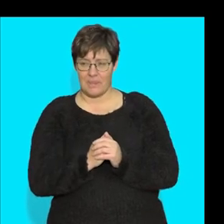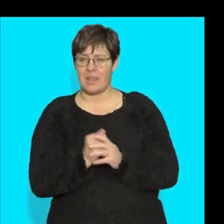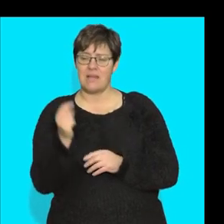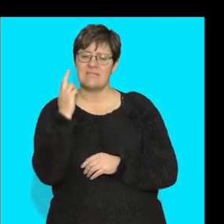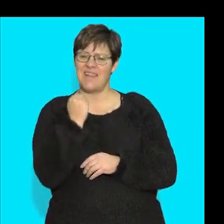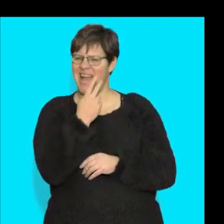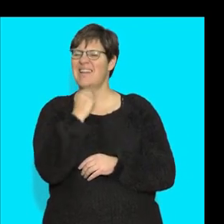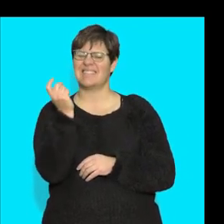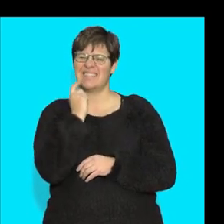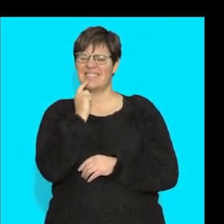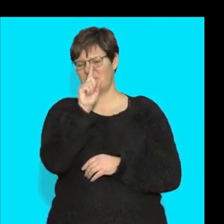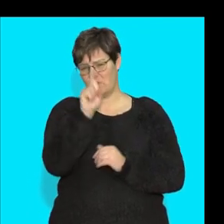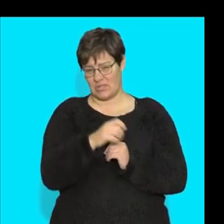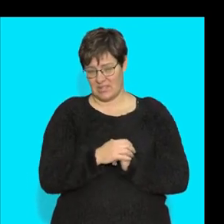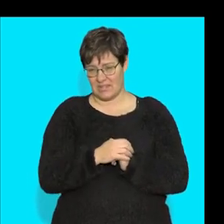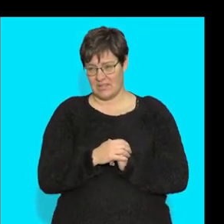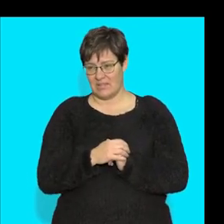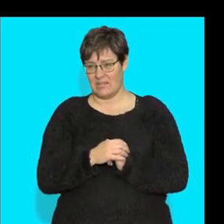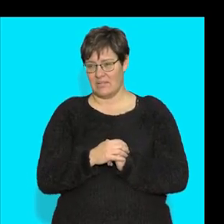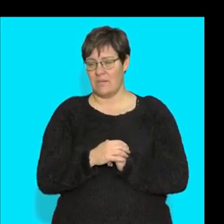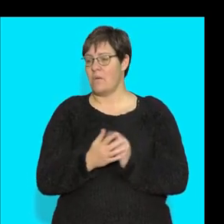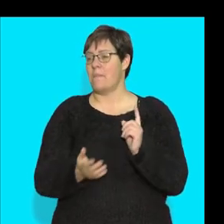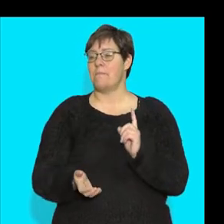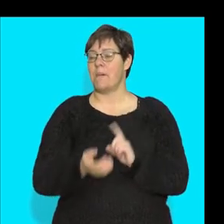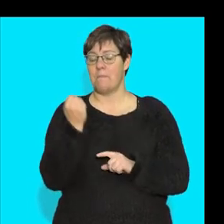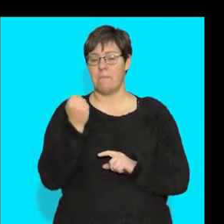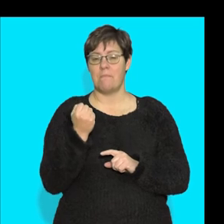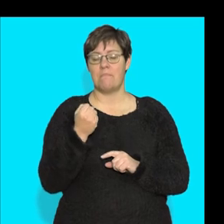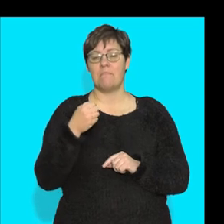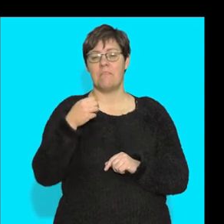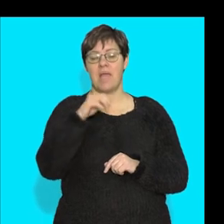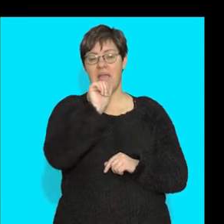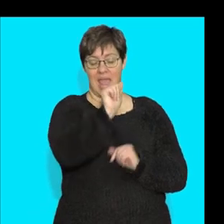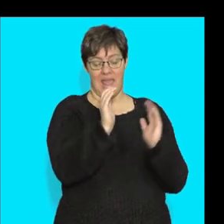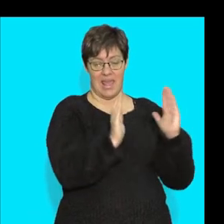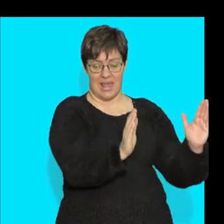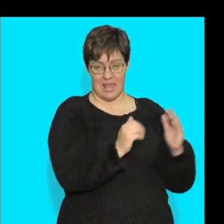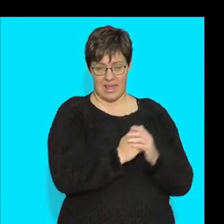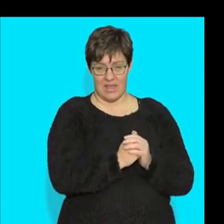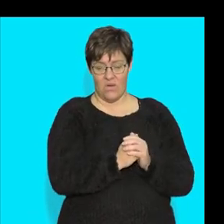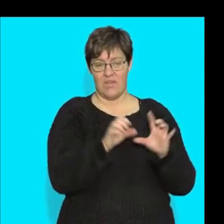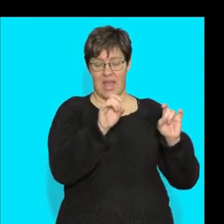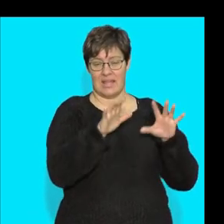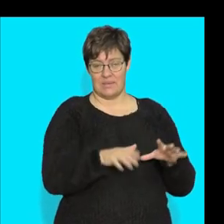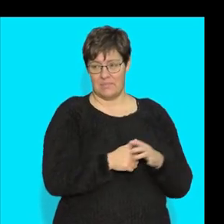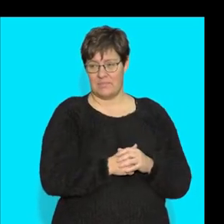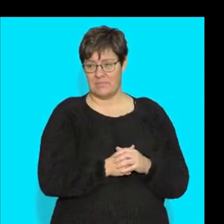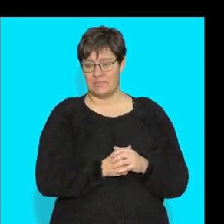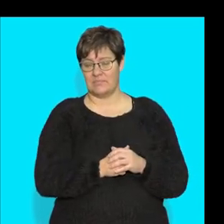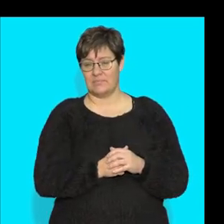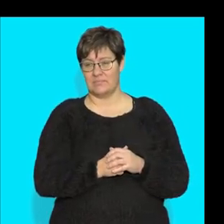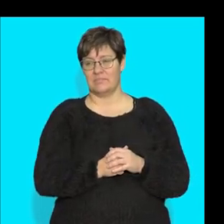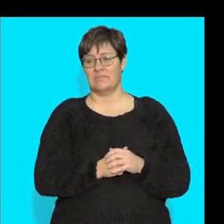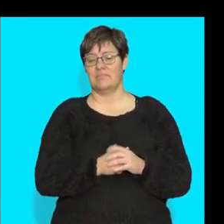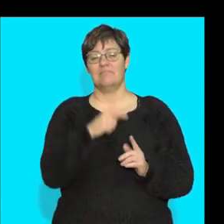question it's usually going to be found in section a right of your exam remember your section a